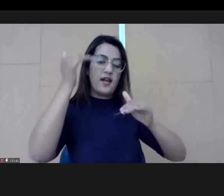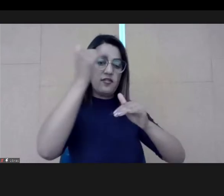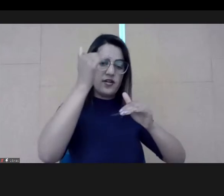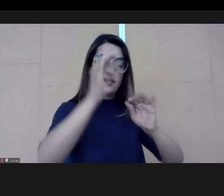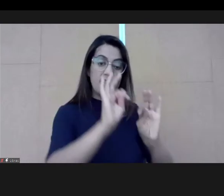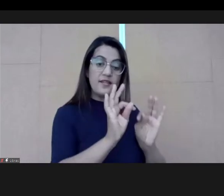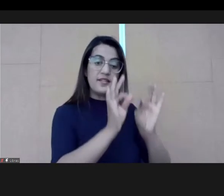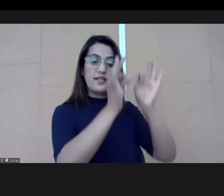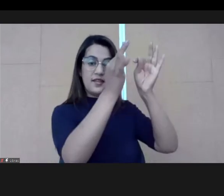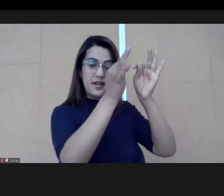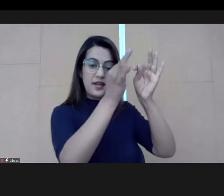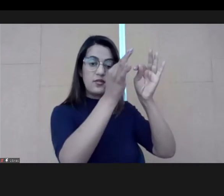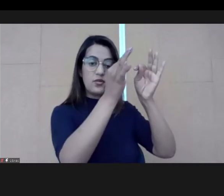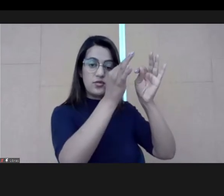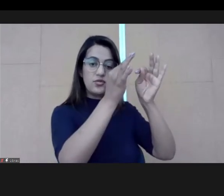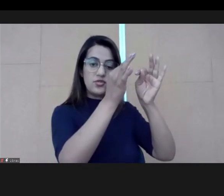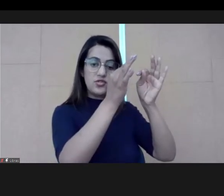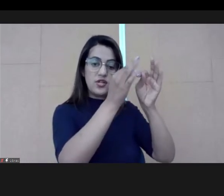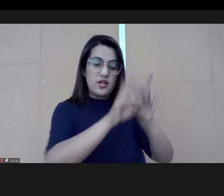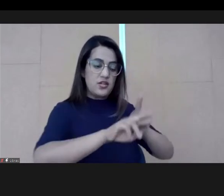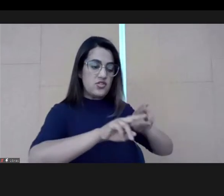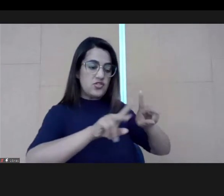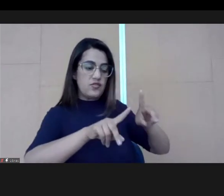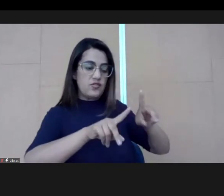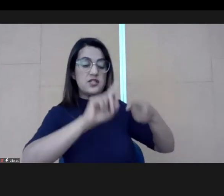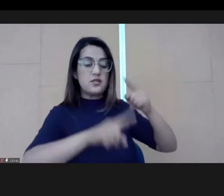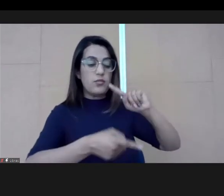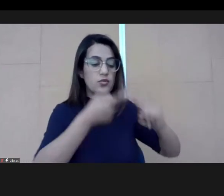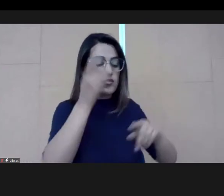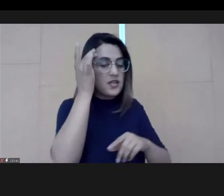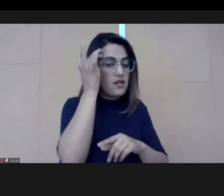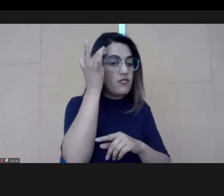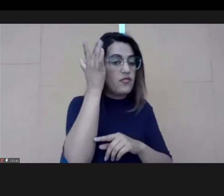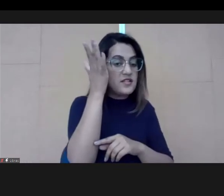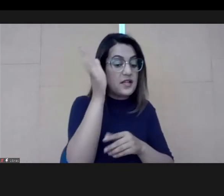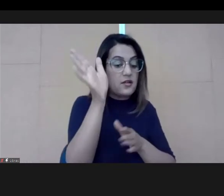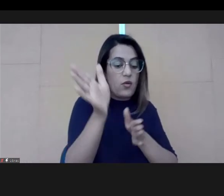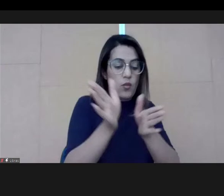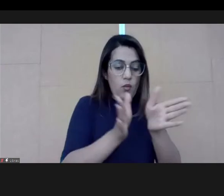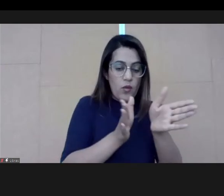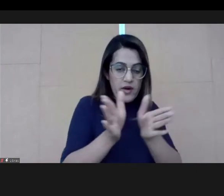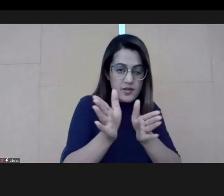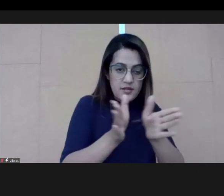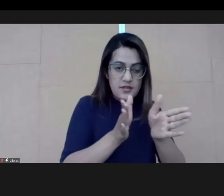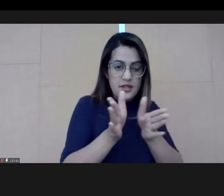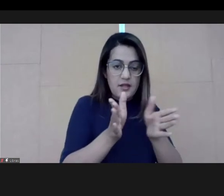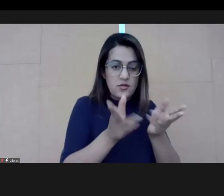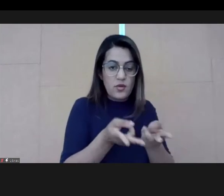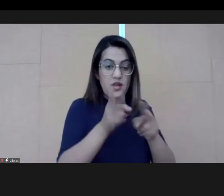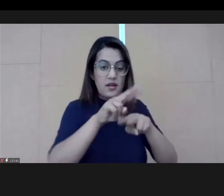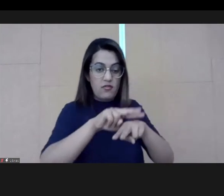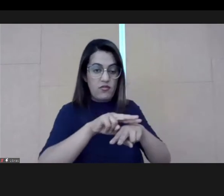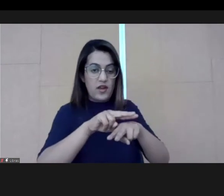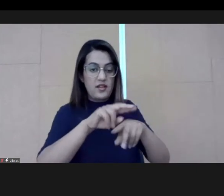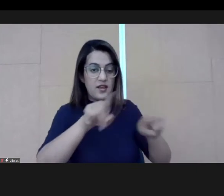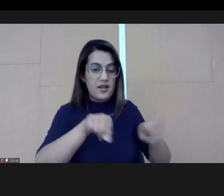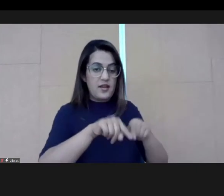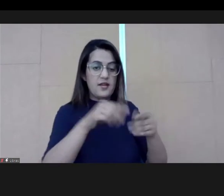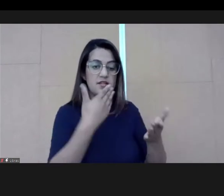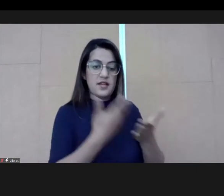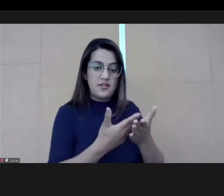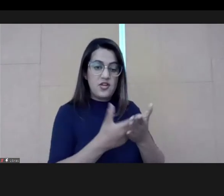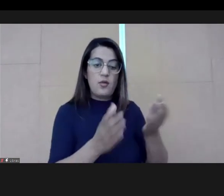adding education tools, technology, other products that make access